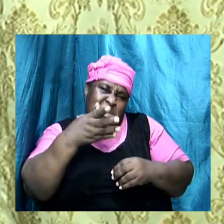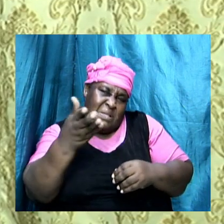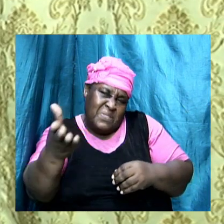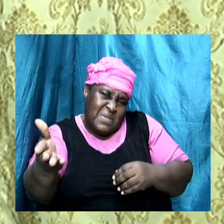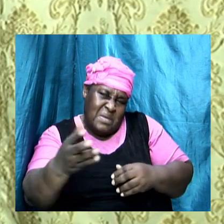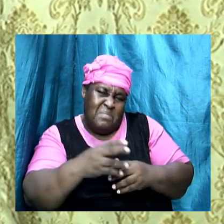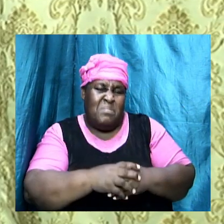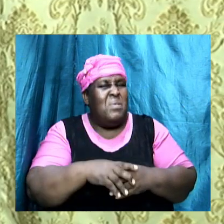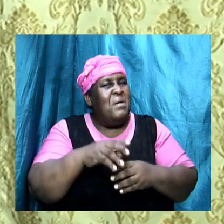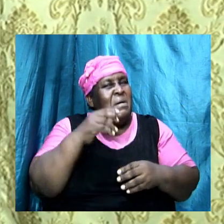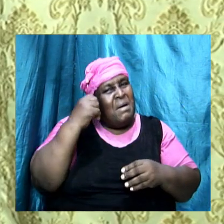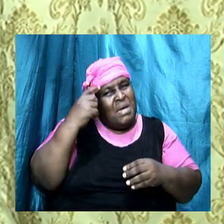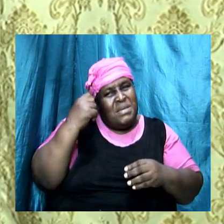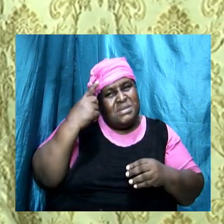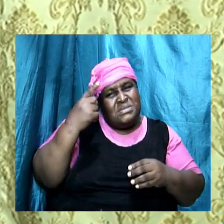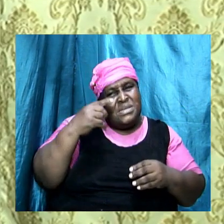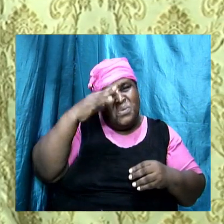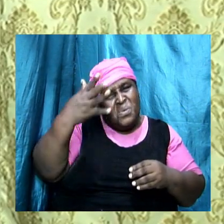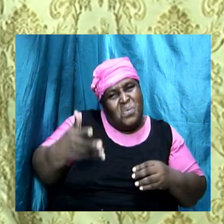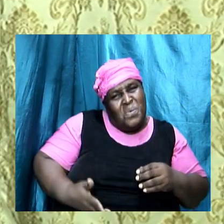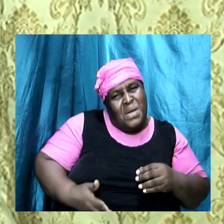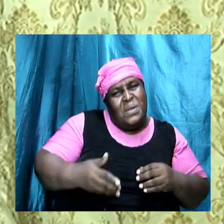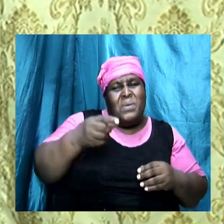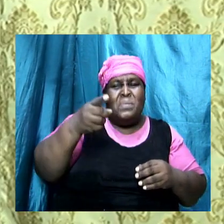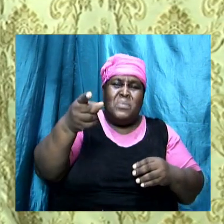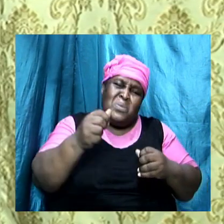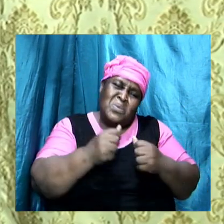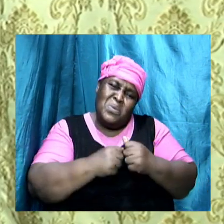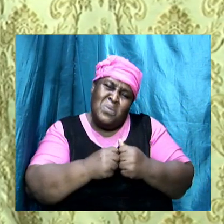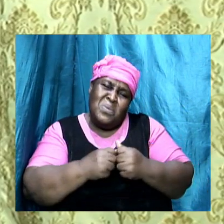here I understand and we welcome you with that thing